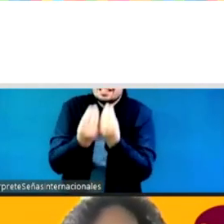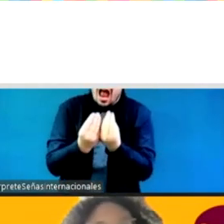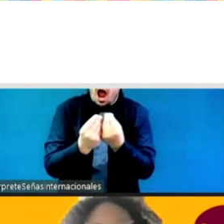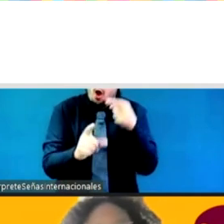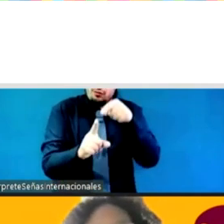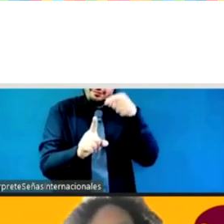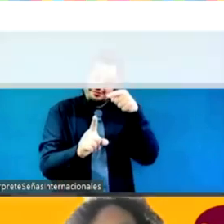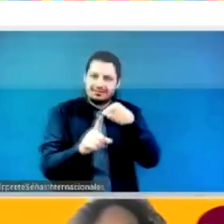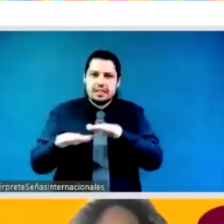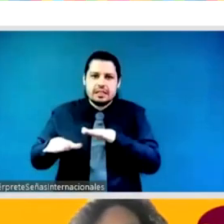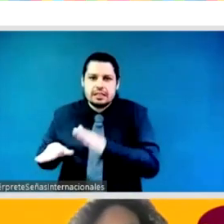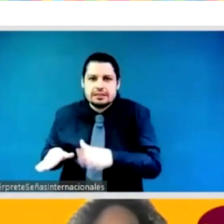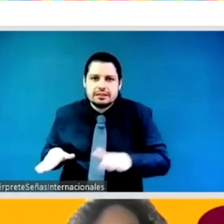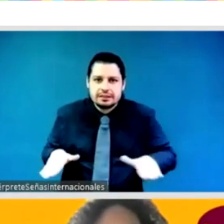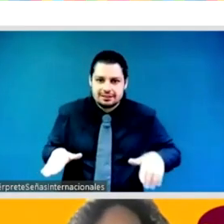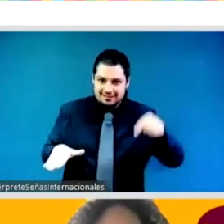to you first kesenya